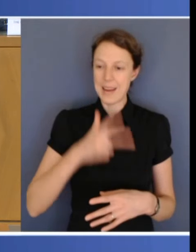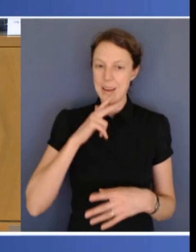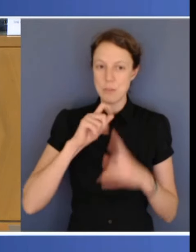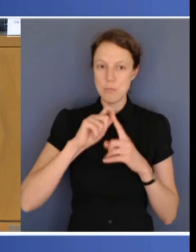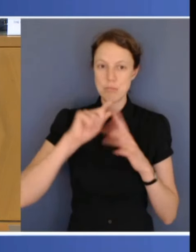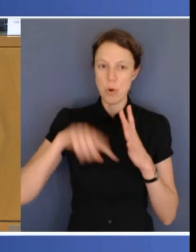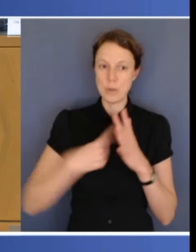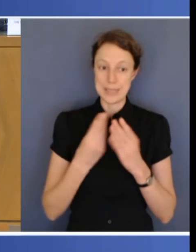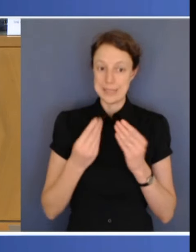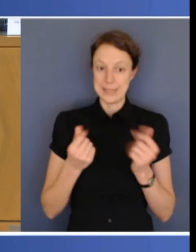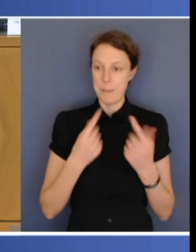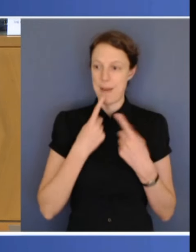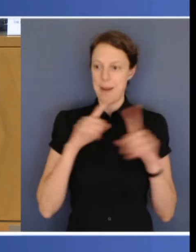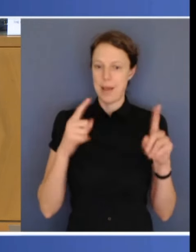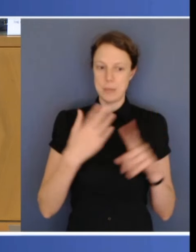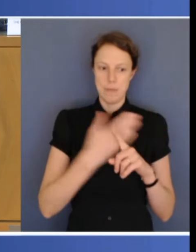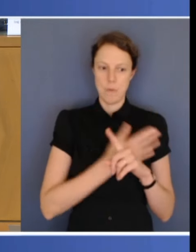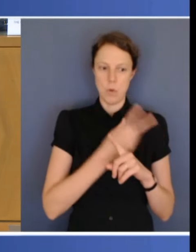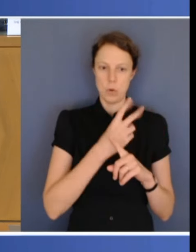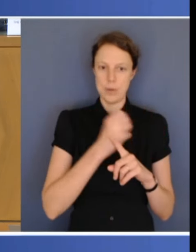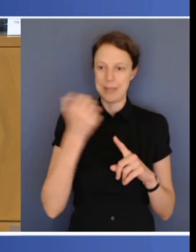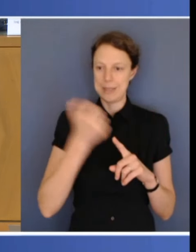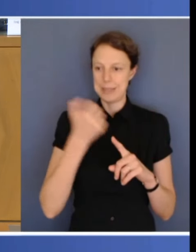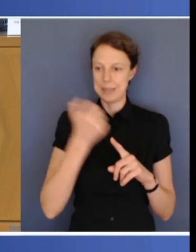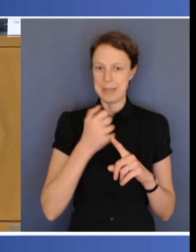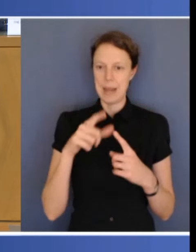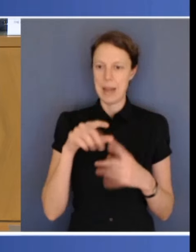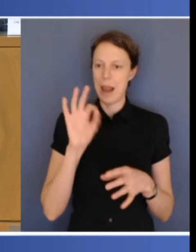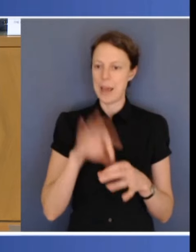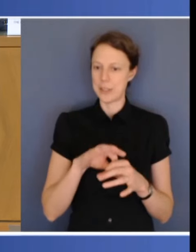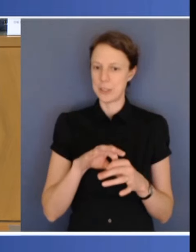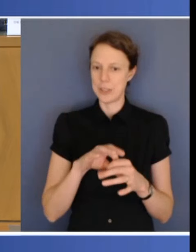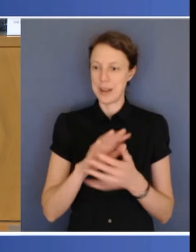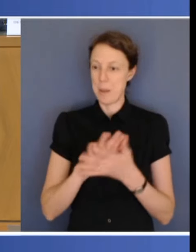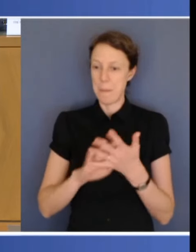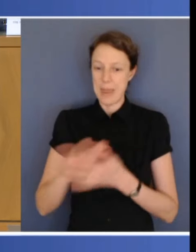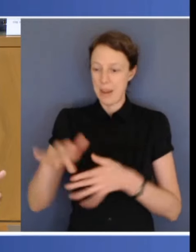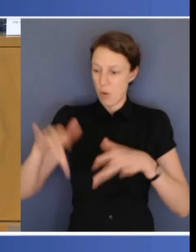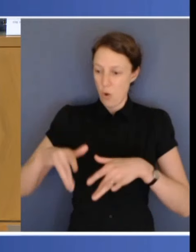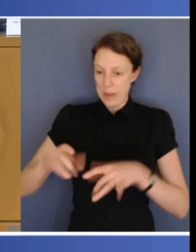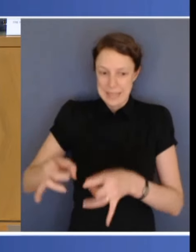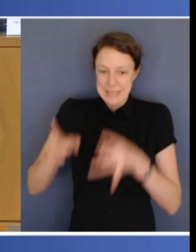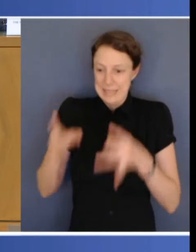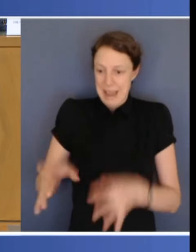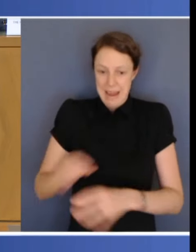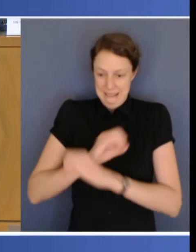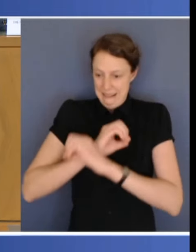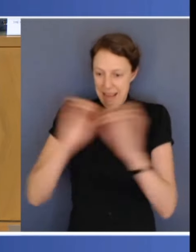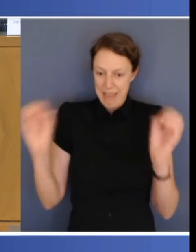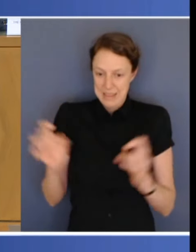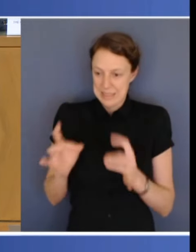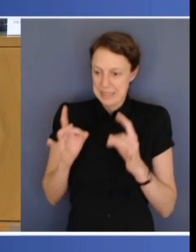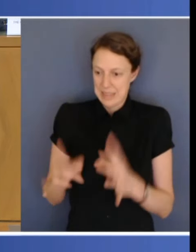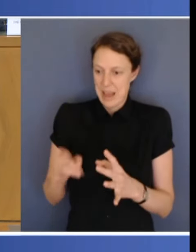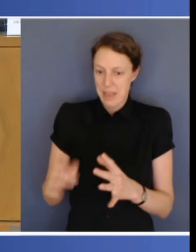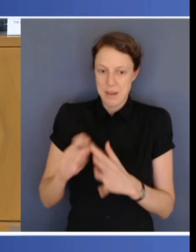2016 election, where a hole hadn't been dug yet, where there was no agreement by states and territories that they'd